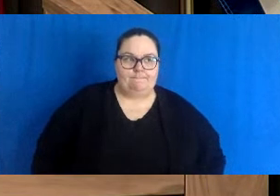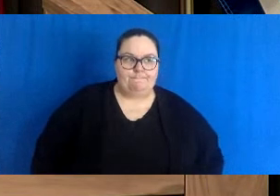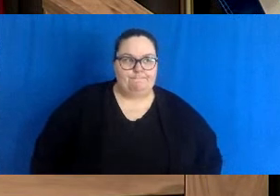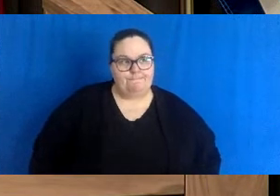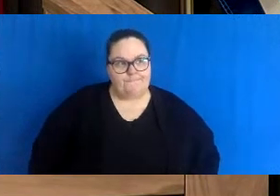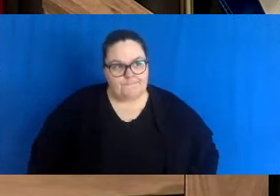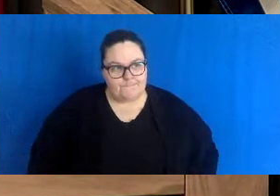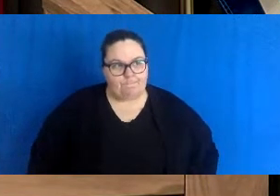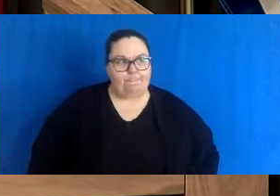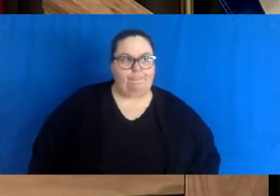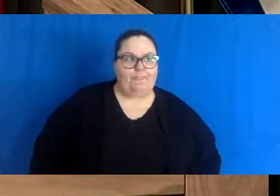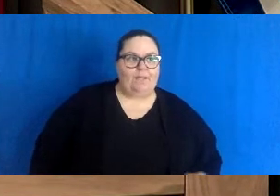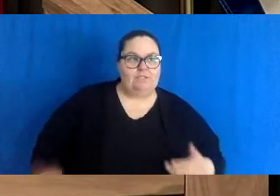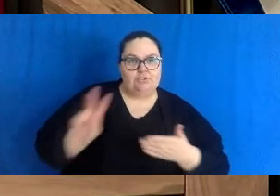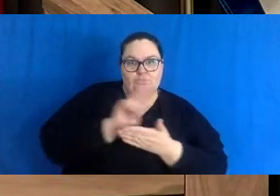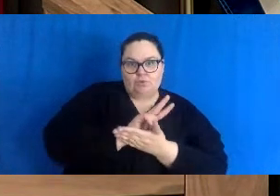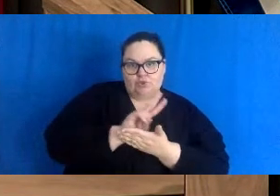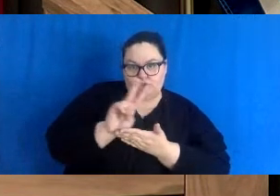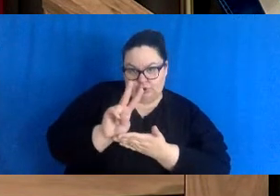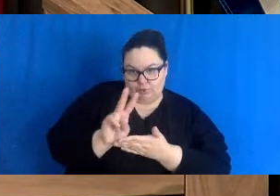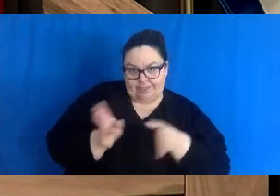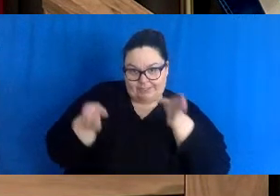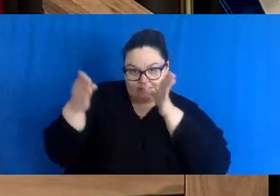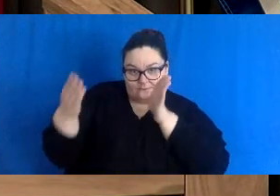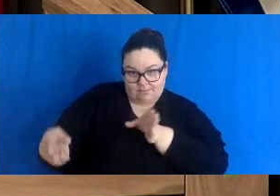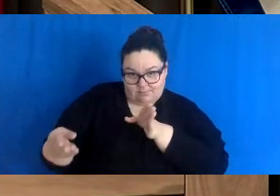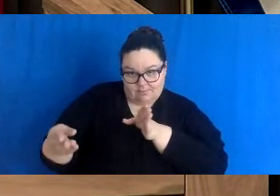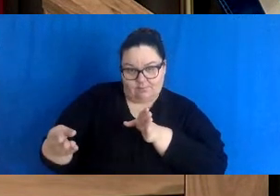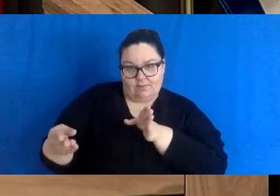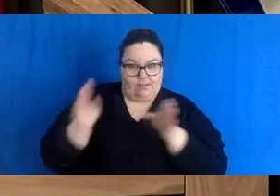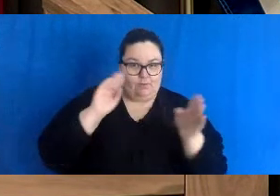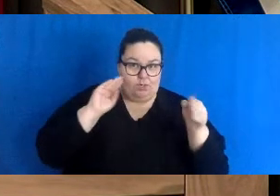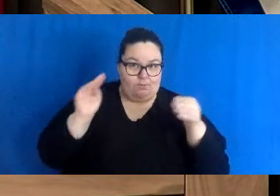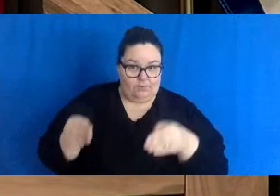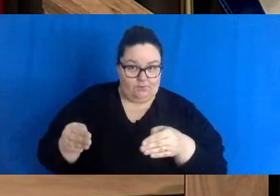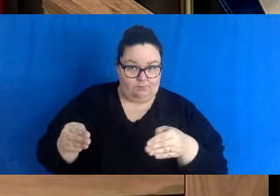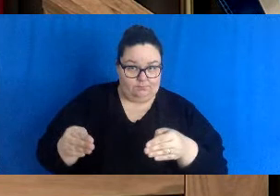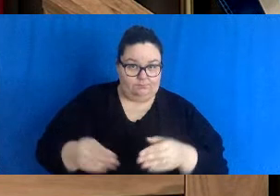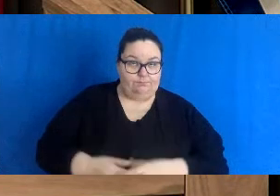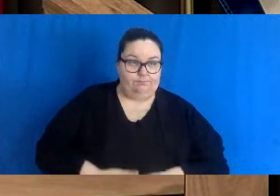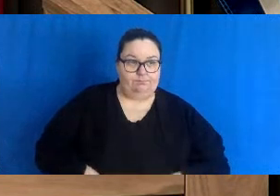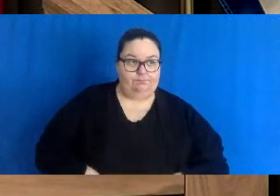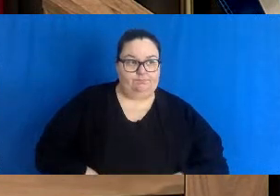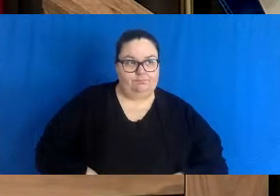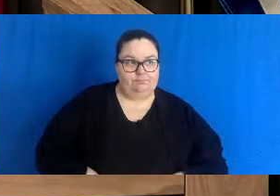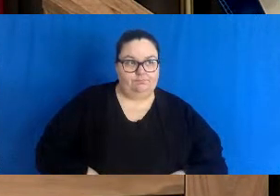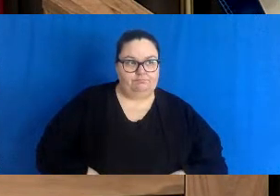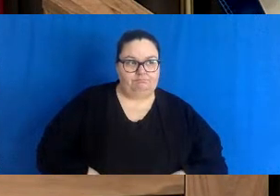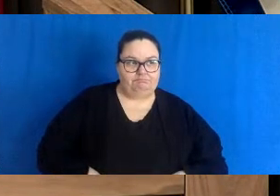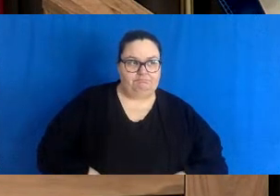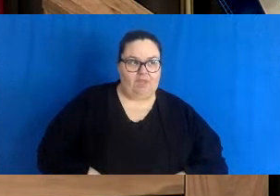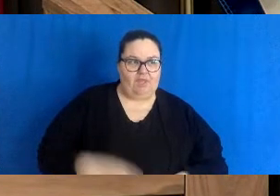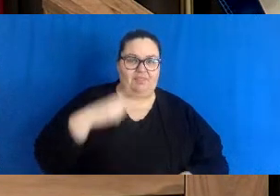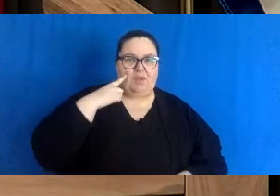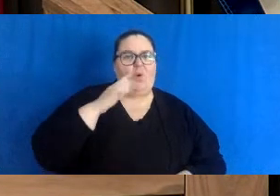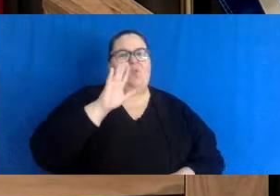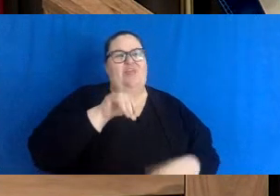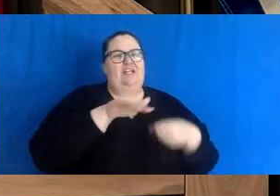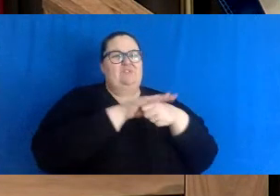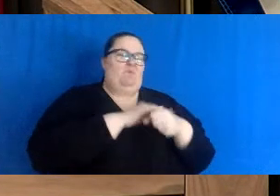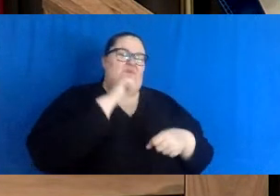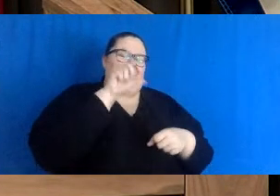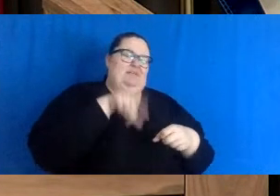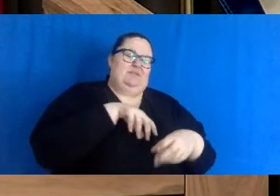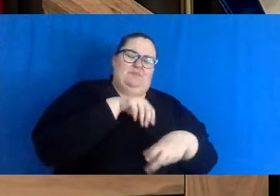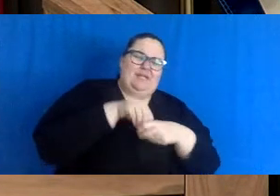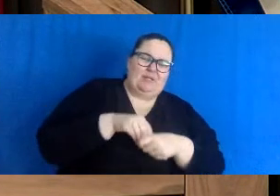we are with the two week period here that we're focused on that it would be unreasonable to try to single out a zone as we have in the